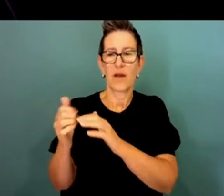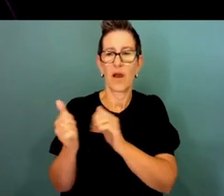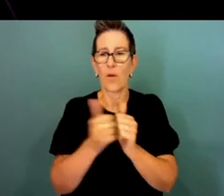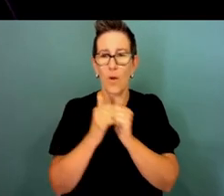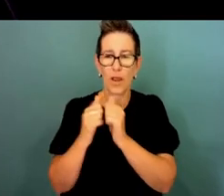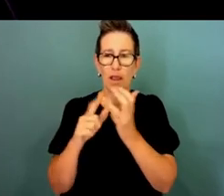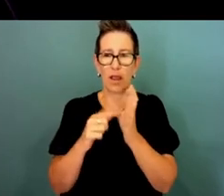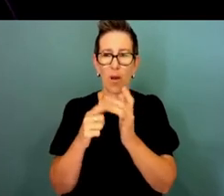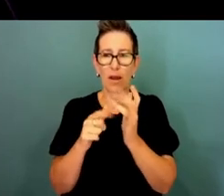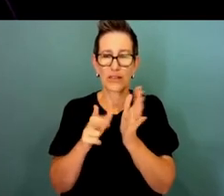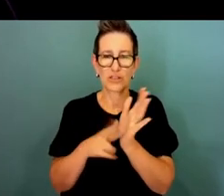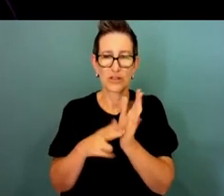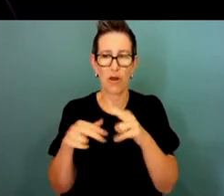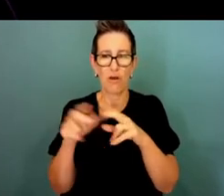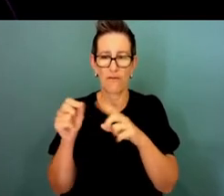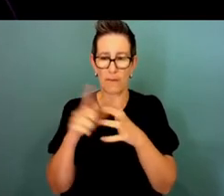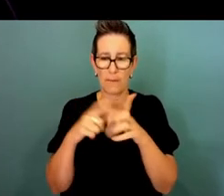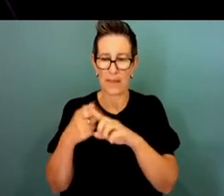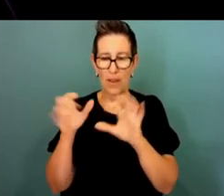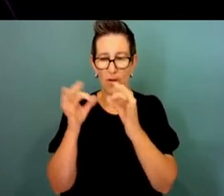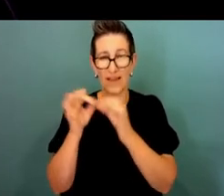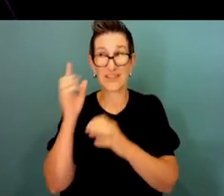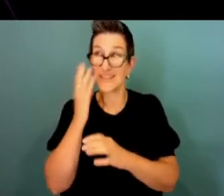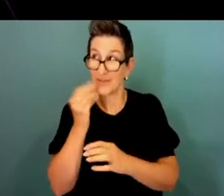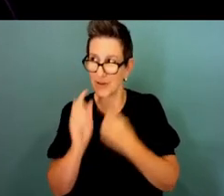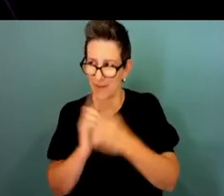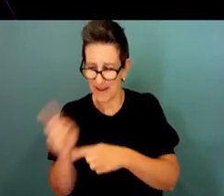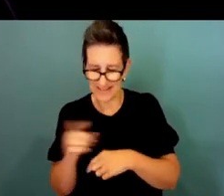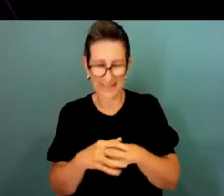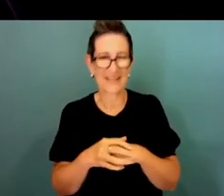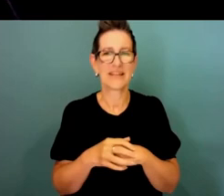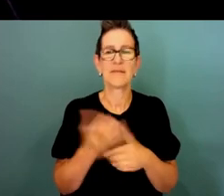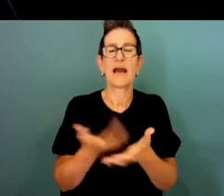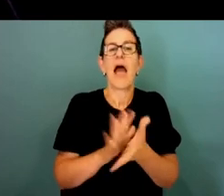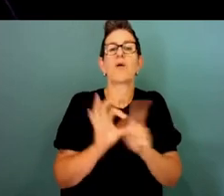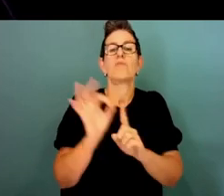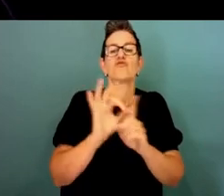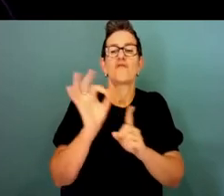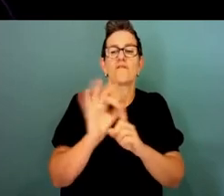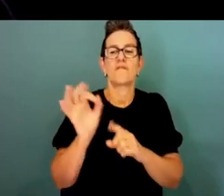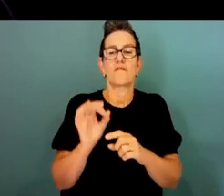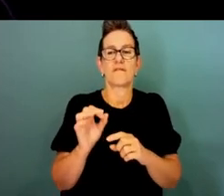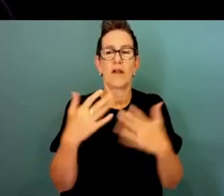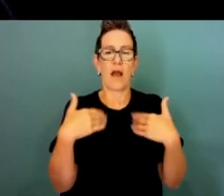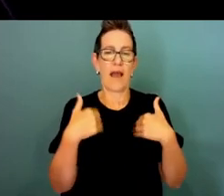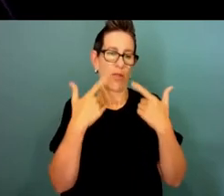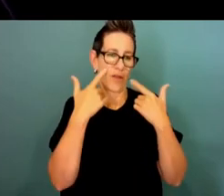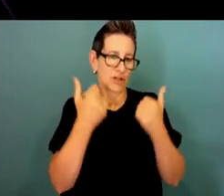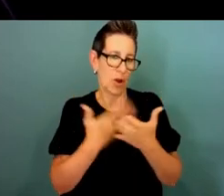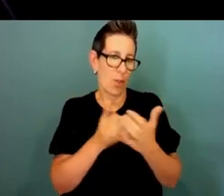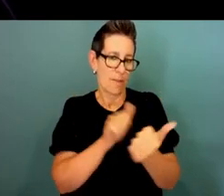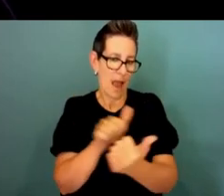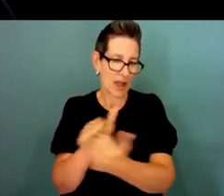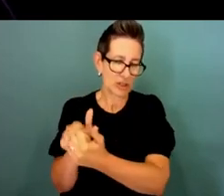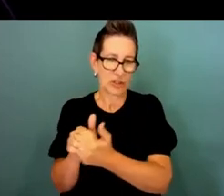where one of the agenda items is always around how do we improve the partnership, how do we do a health check on the partnership across the